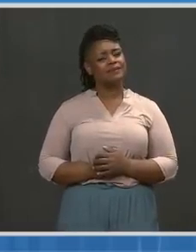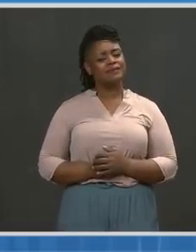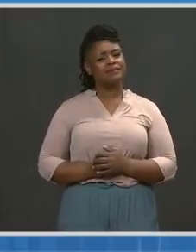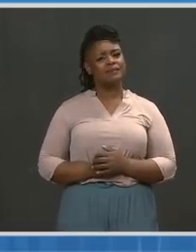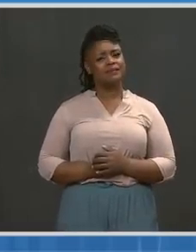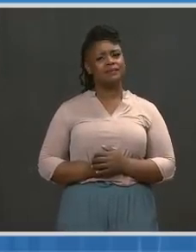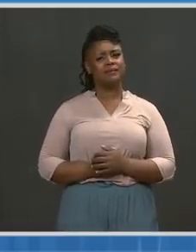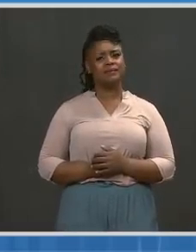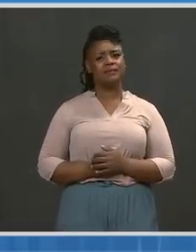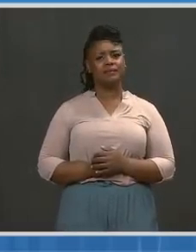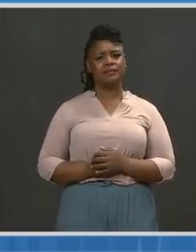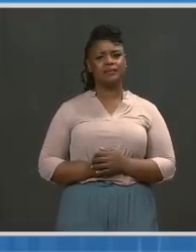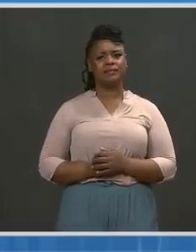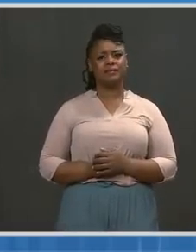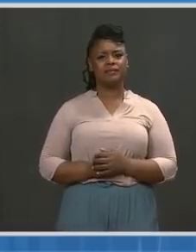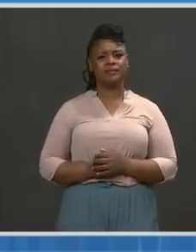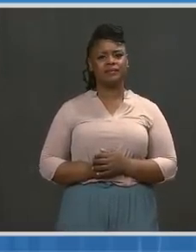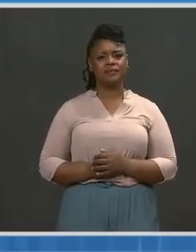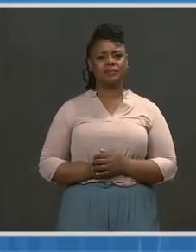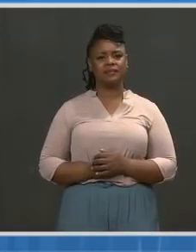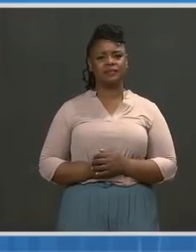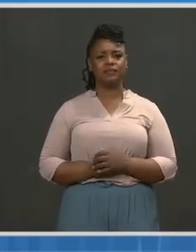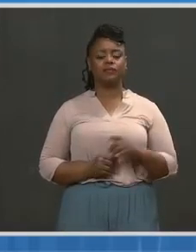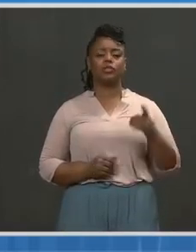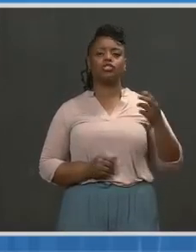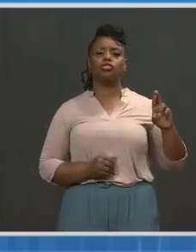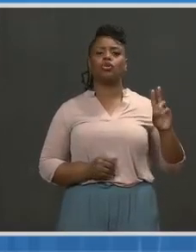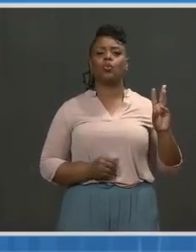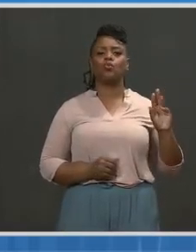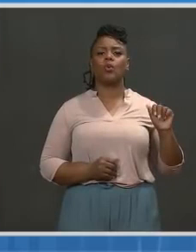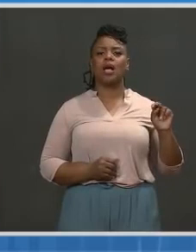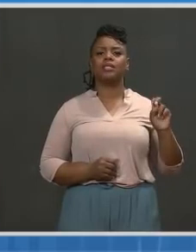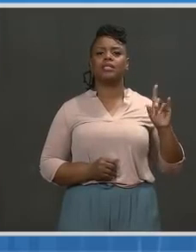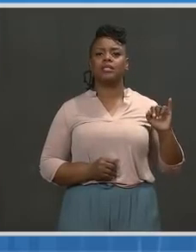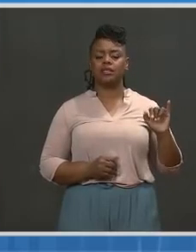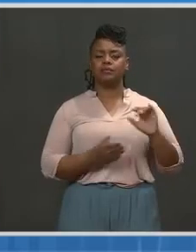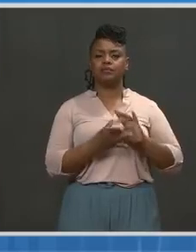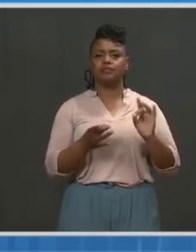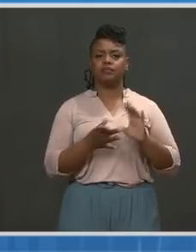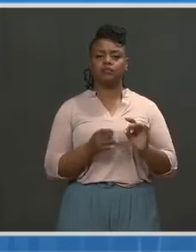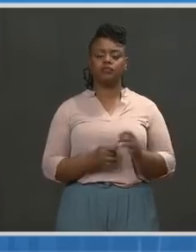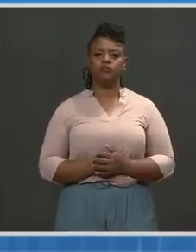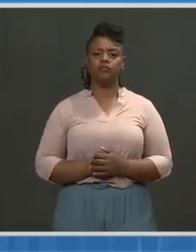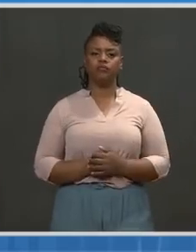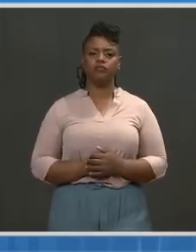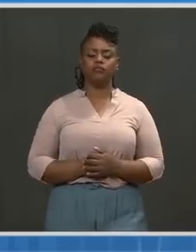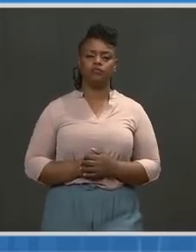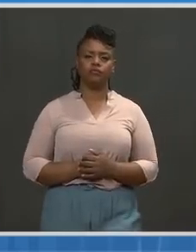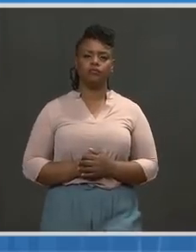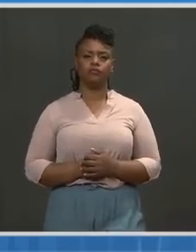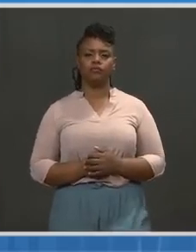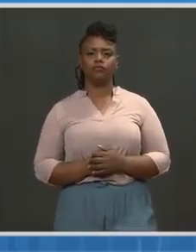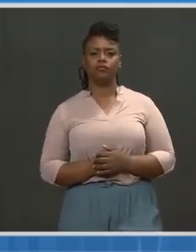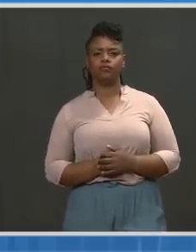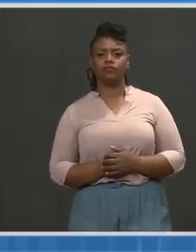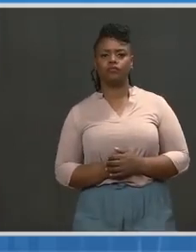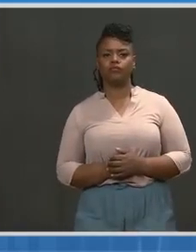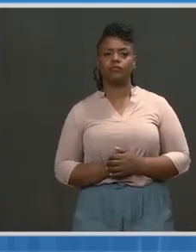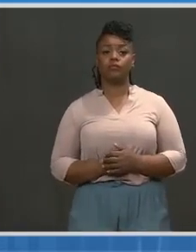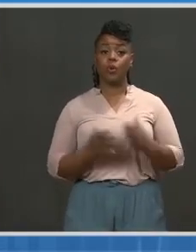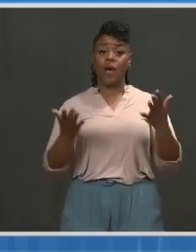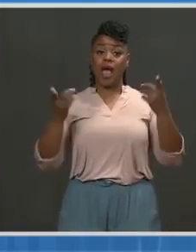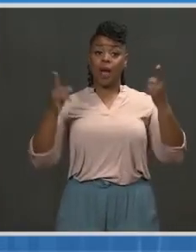idea? Thank you. Dr. Walensky? Yeah, I think that, you know, our guidance that was